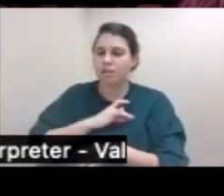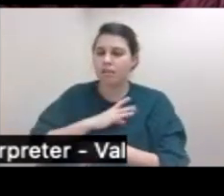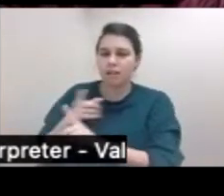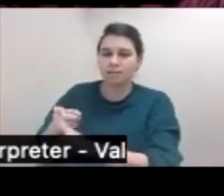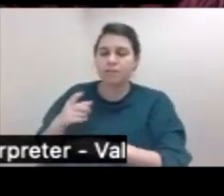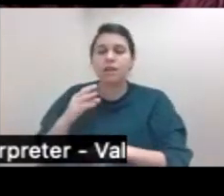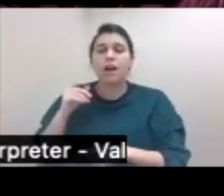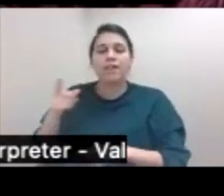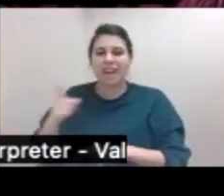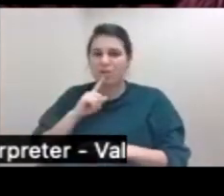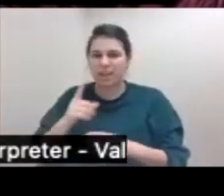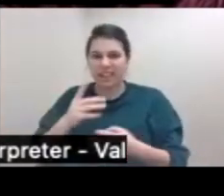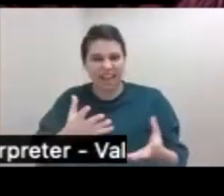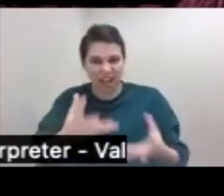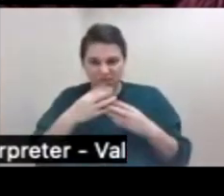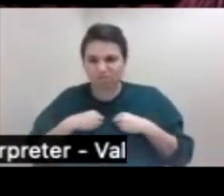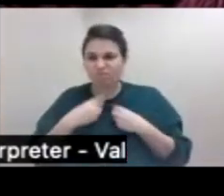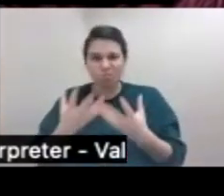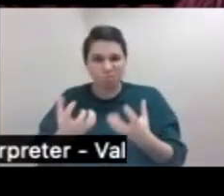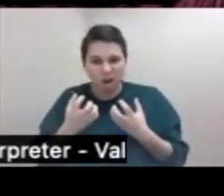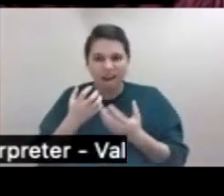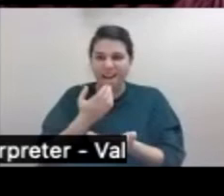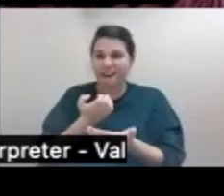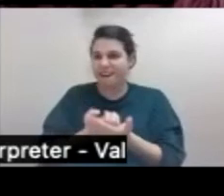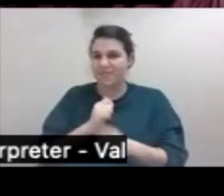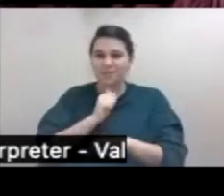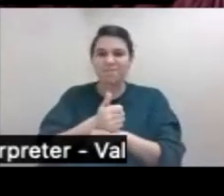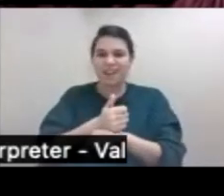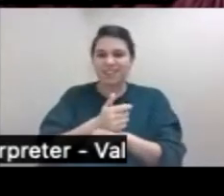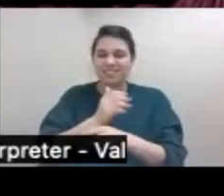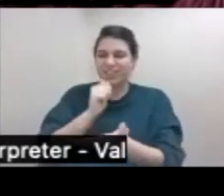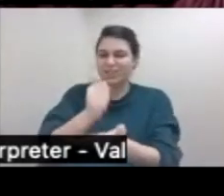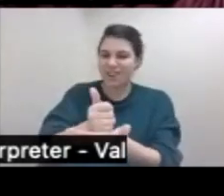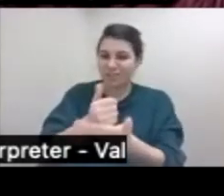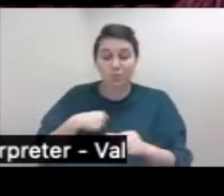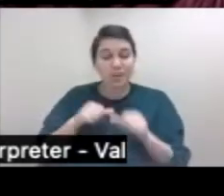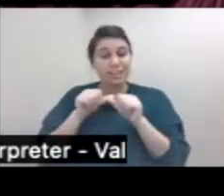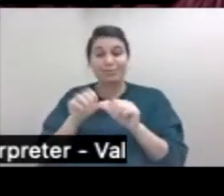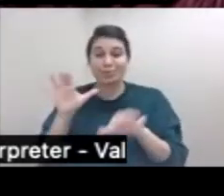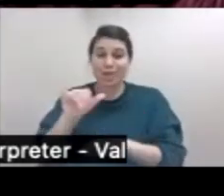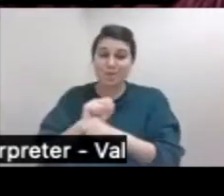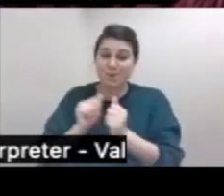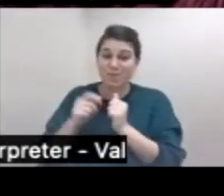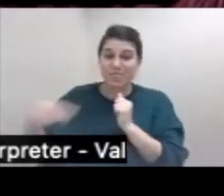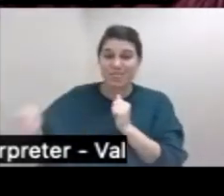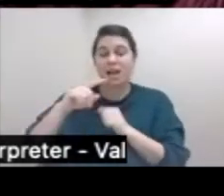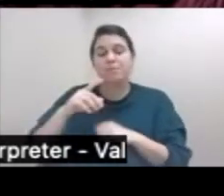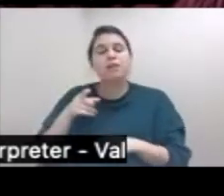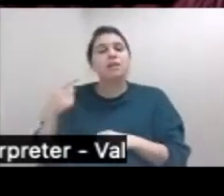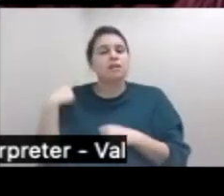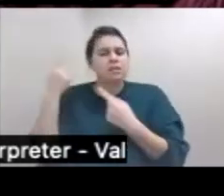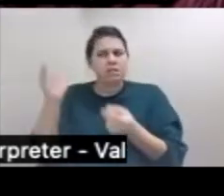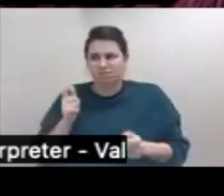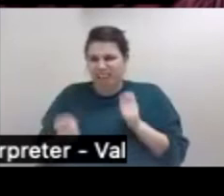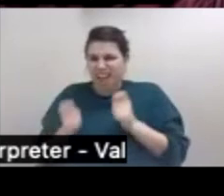for promoting evidence-based intervention. So we continue to do cultural adaptation research with them, but they have adopted at least